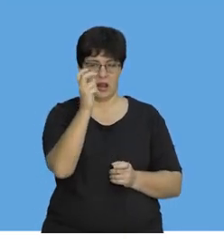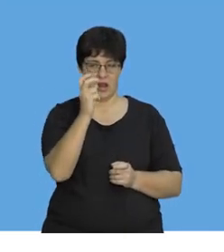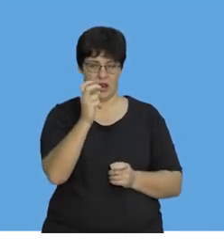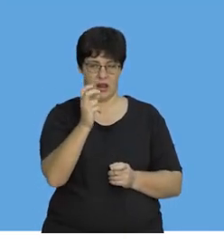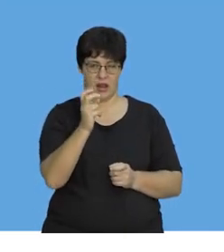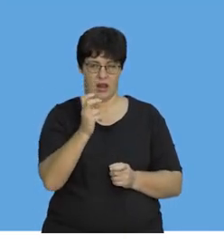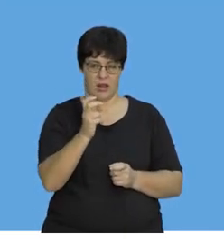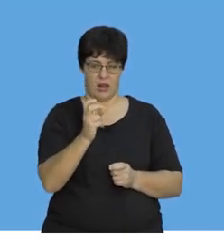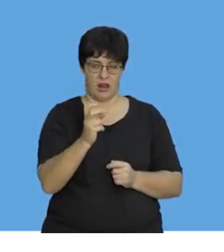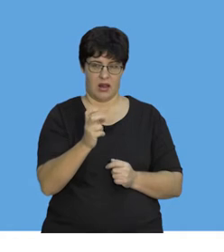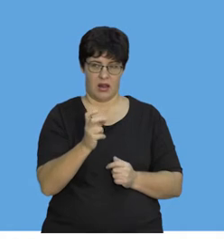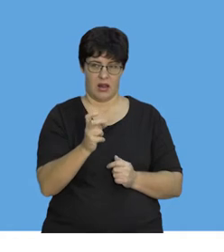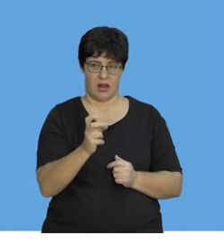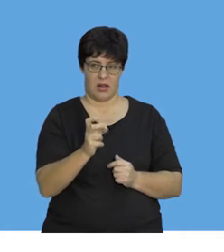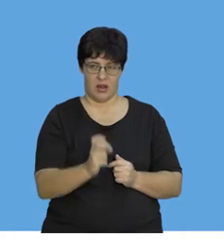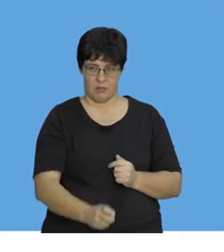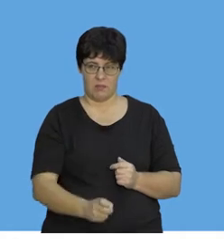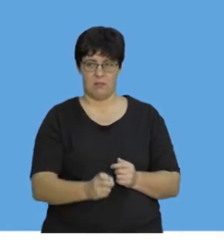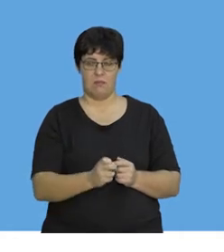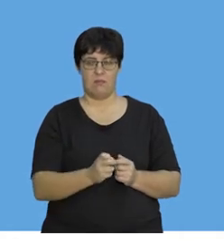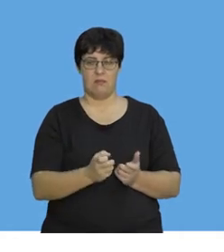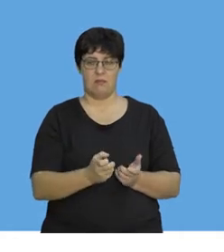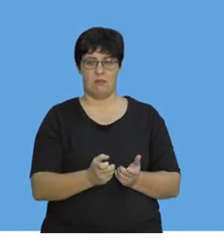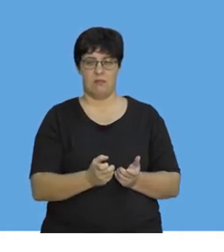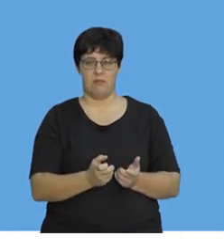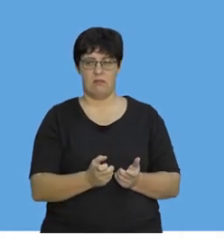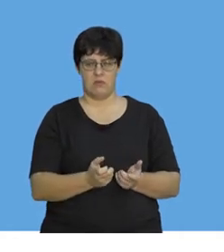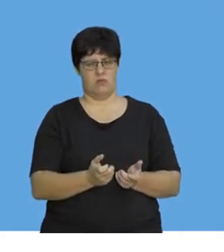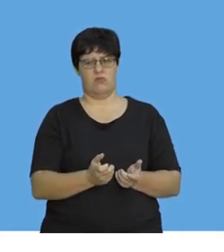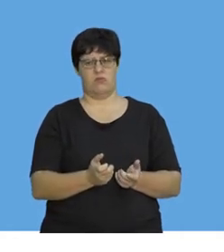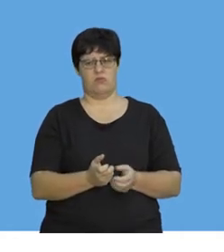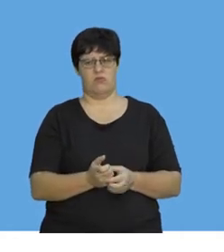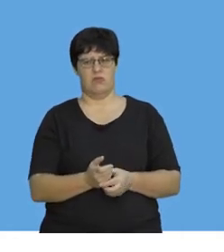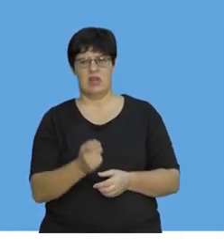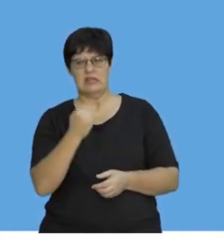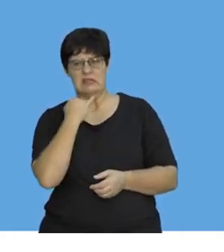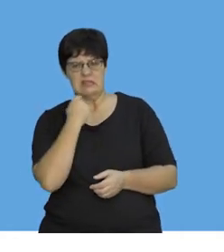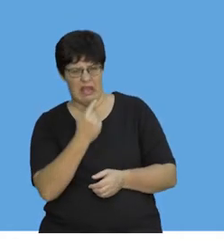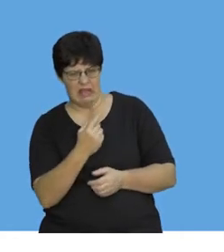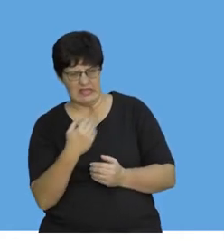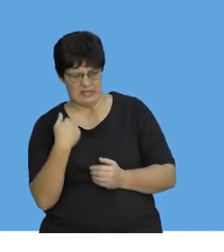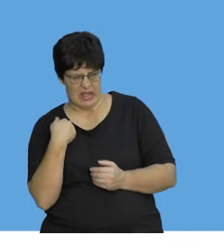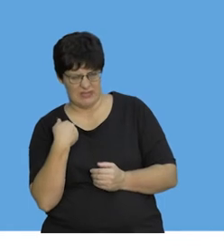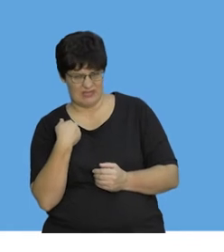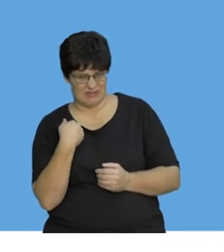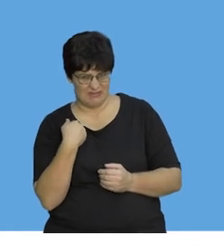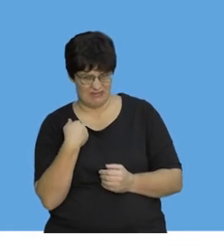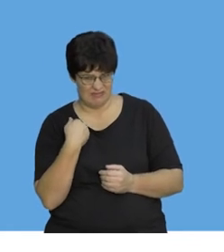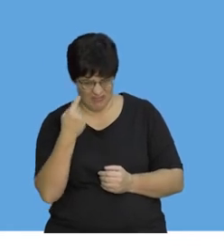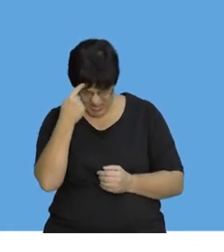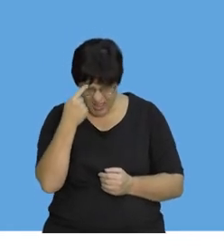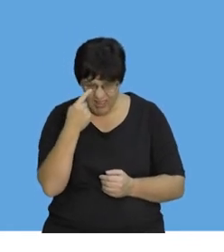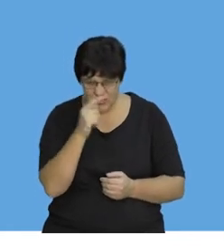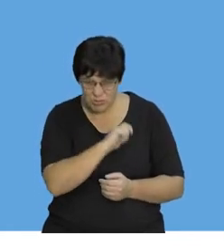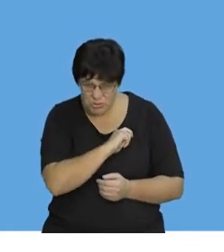Let's see. And there it goes. There it goes. It says the egg is safe. I'm not